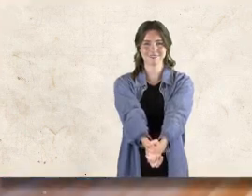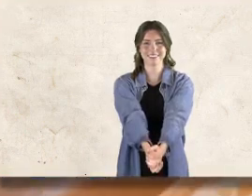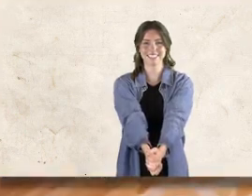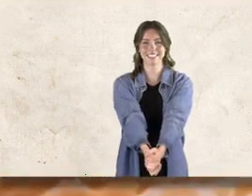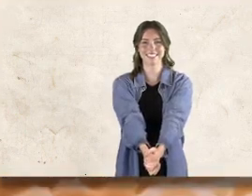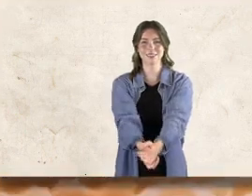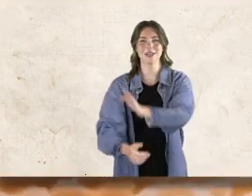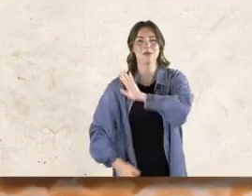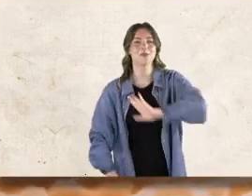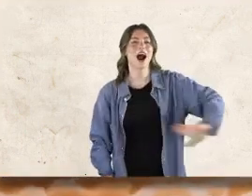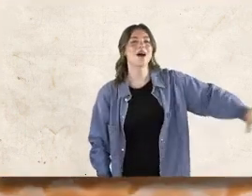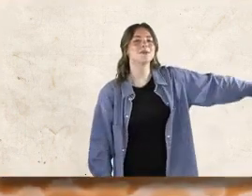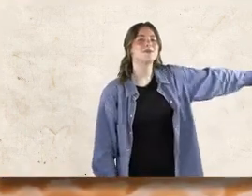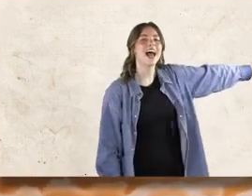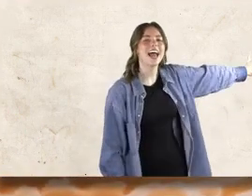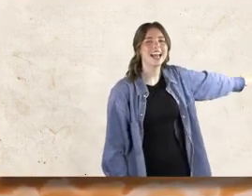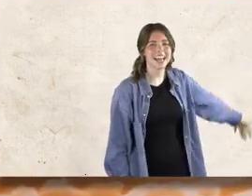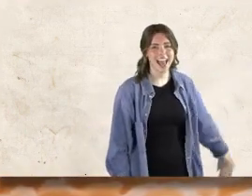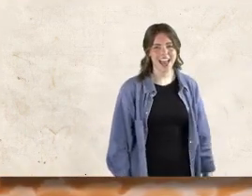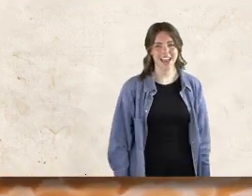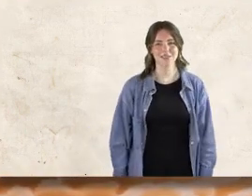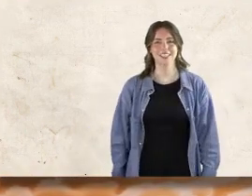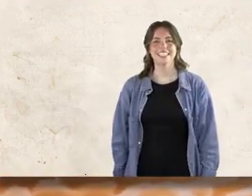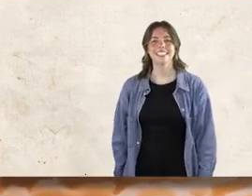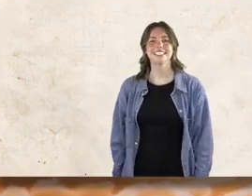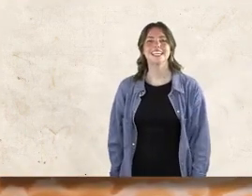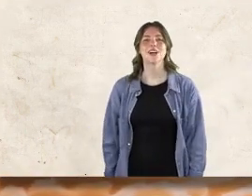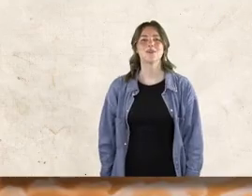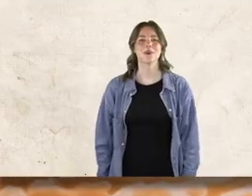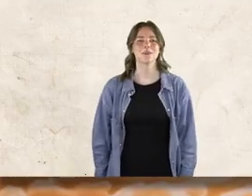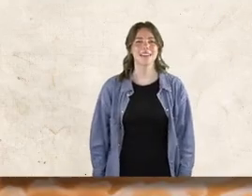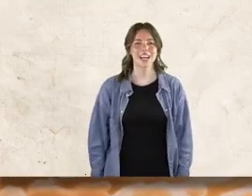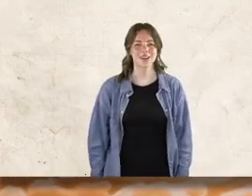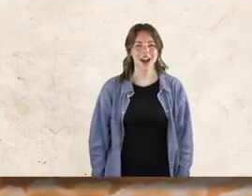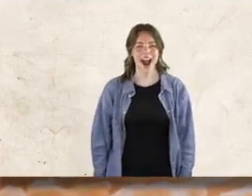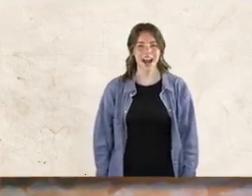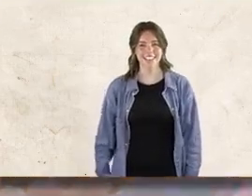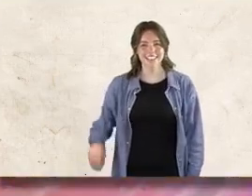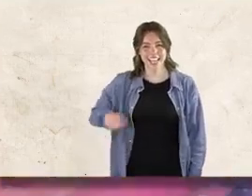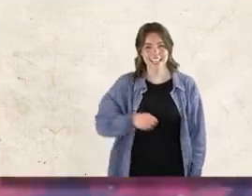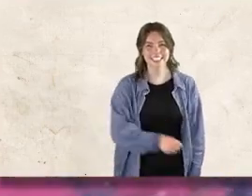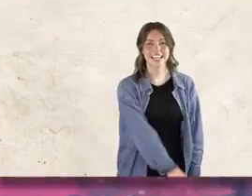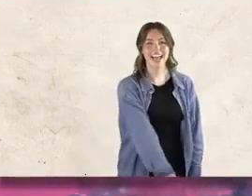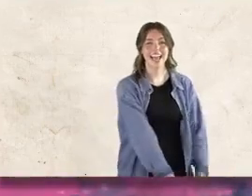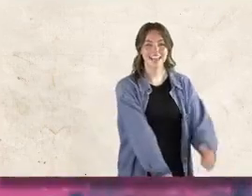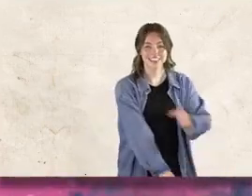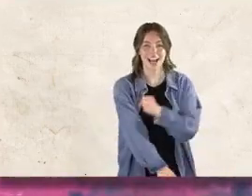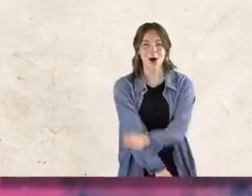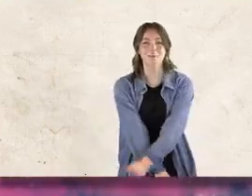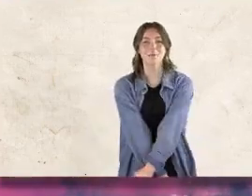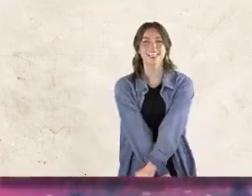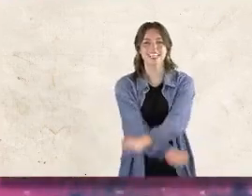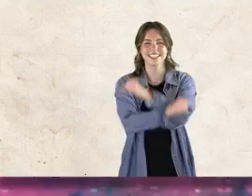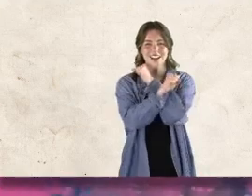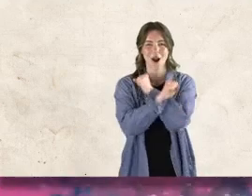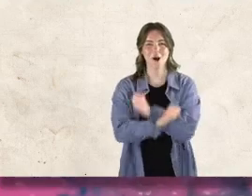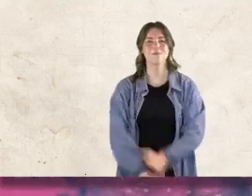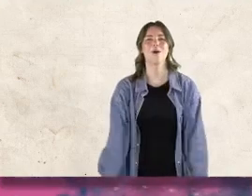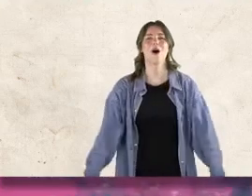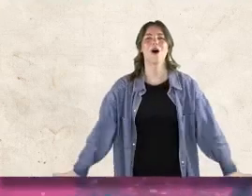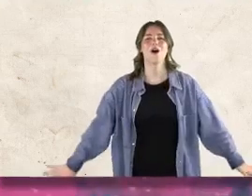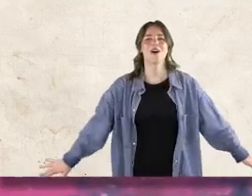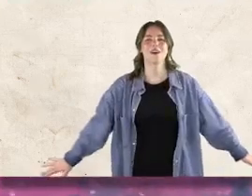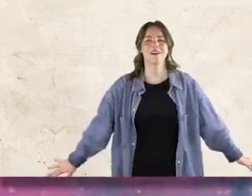He will wipe away every tear from their eyes And death shall be